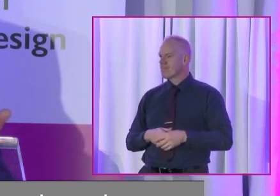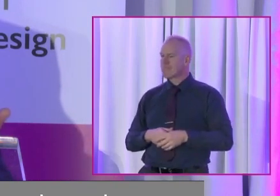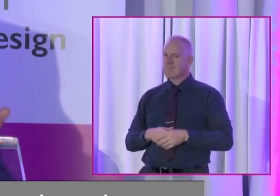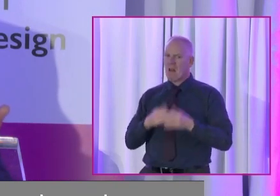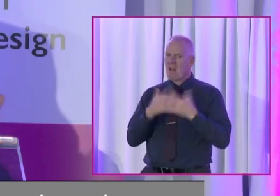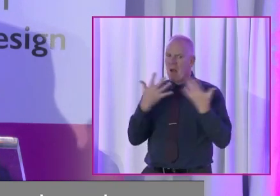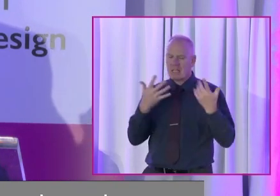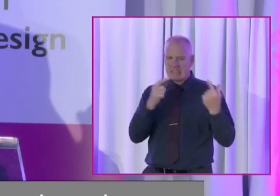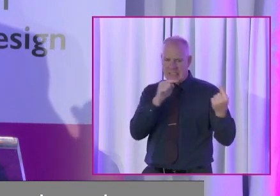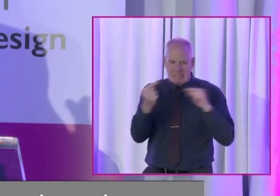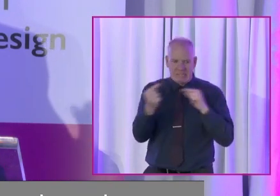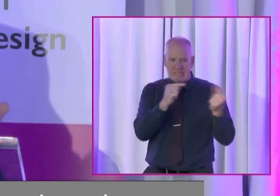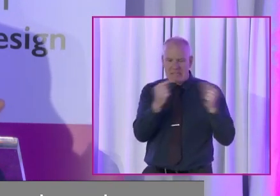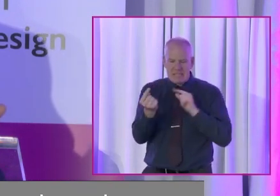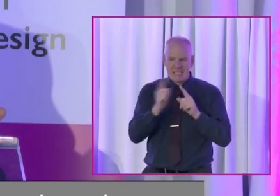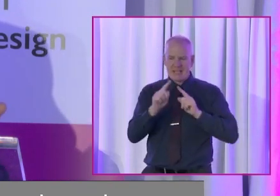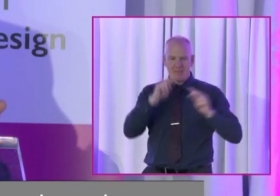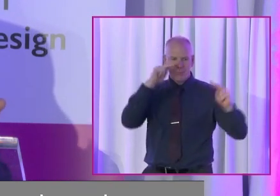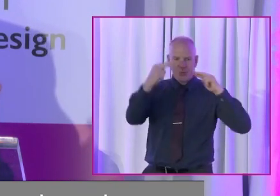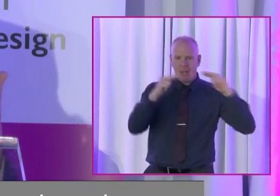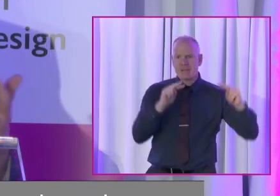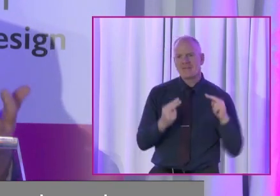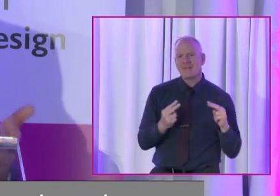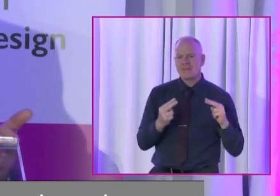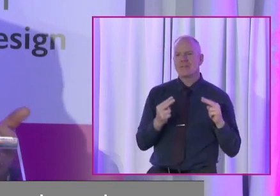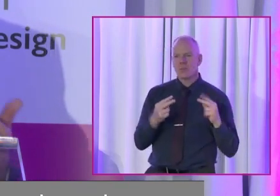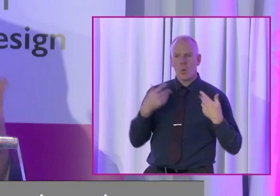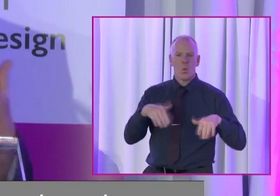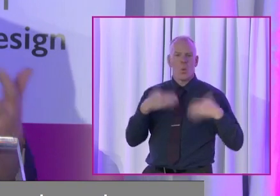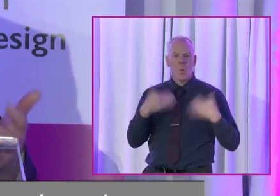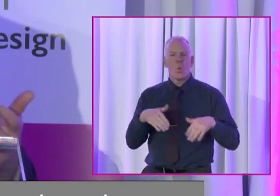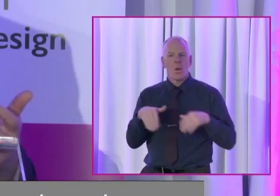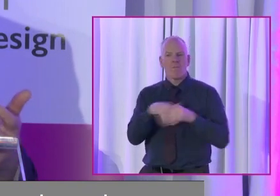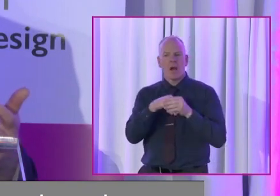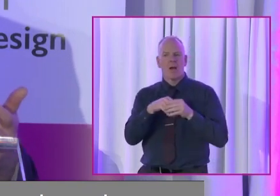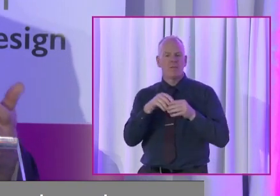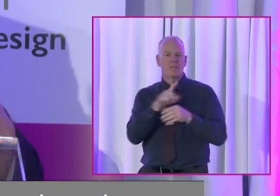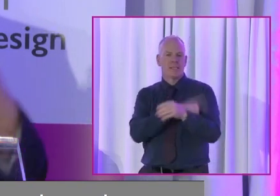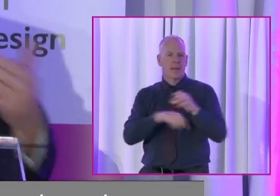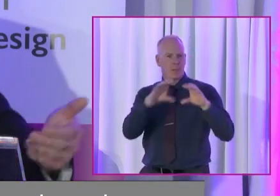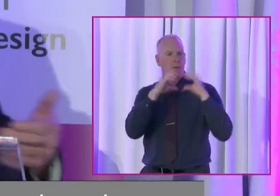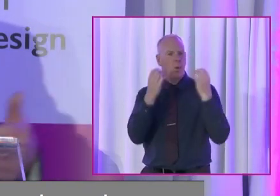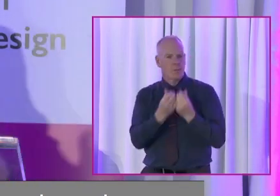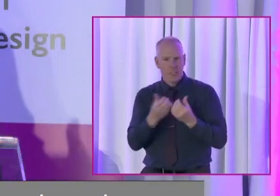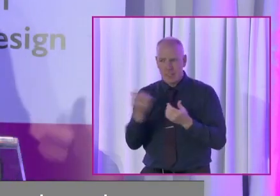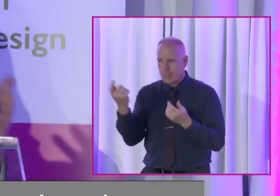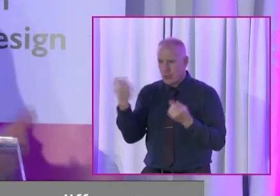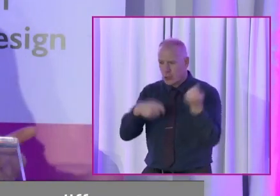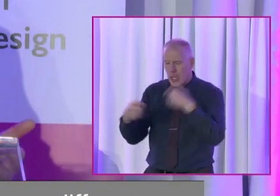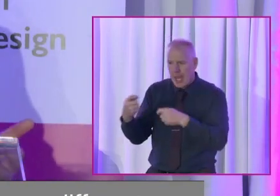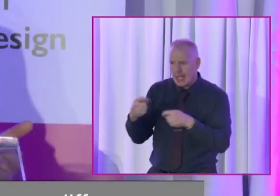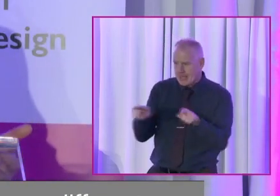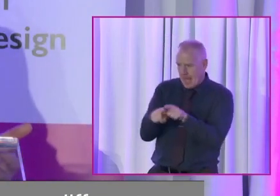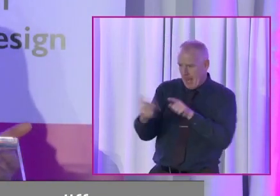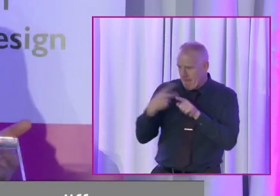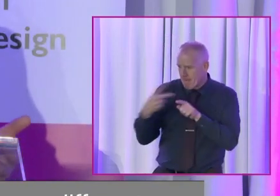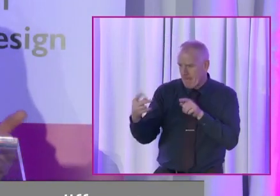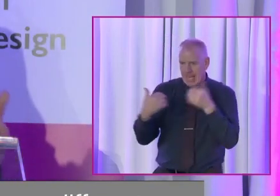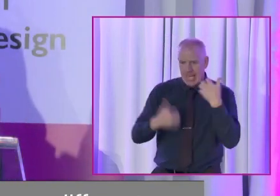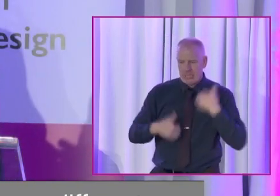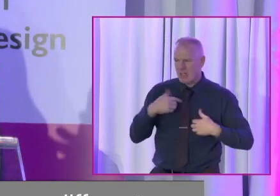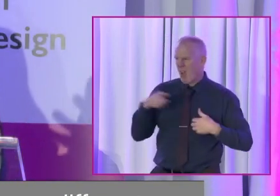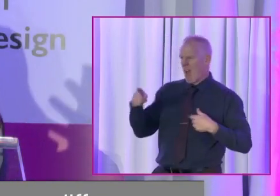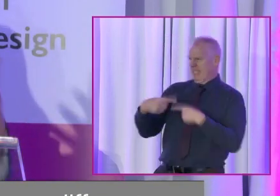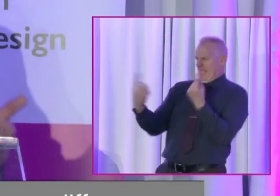hotly contested. There are so many different perspectives and views and shared interests and competing interests.